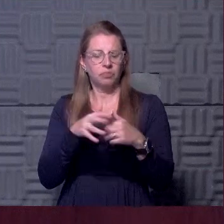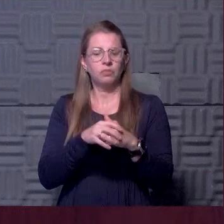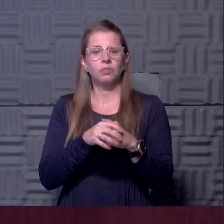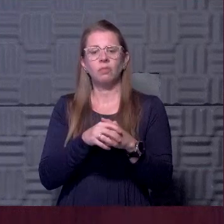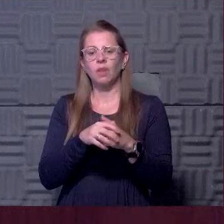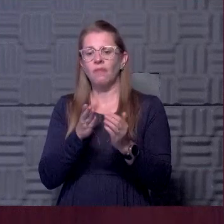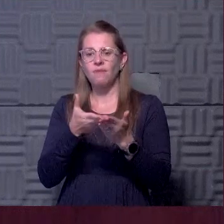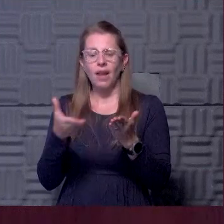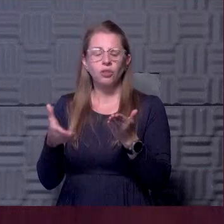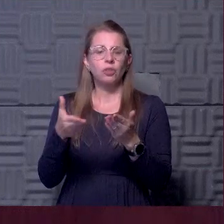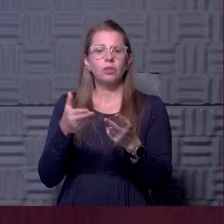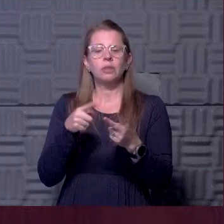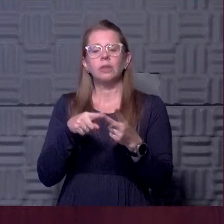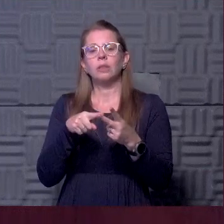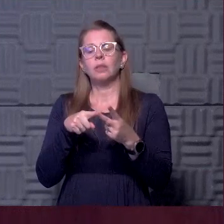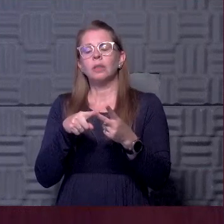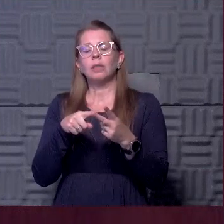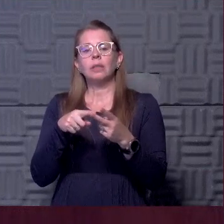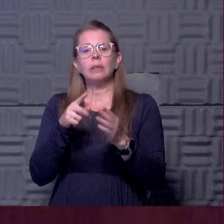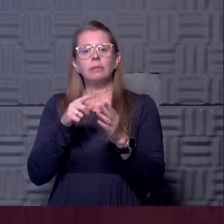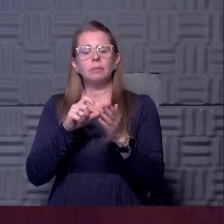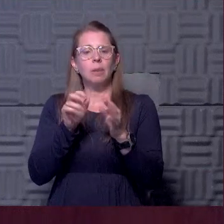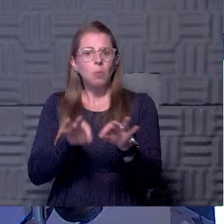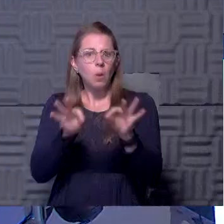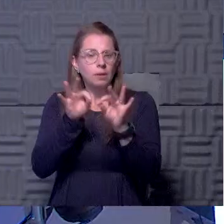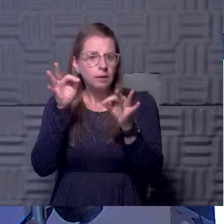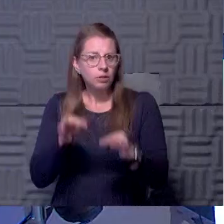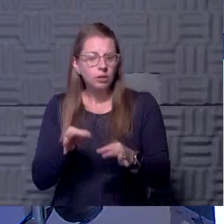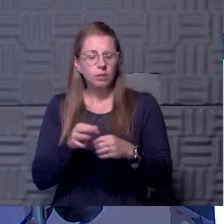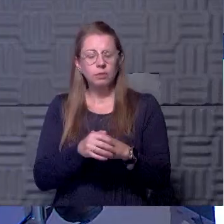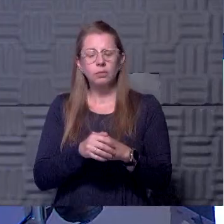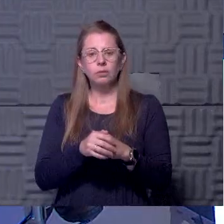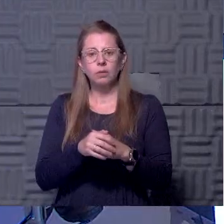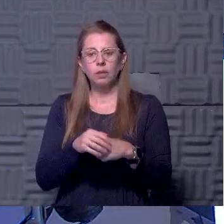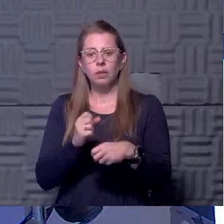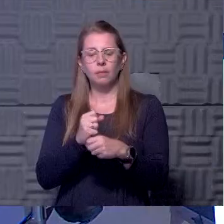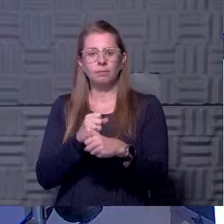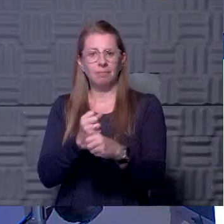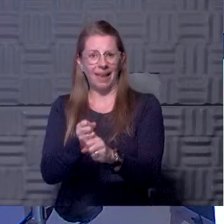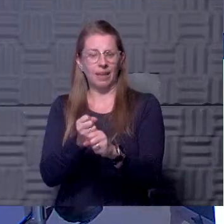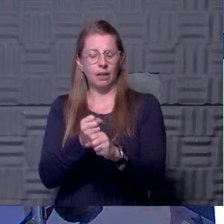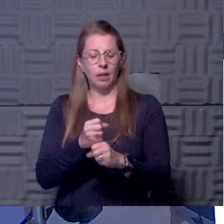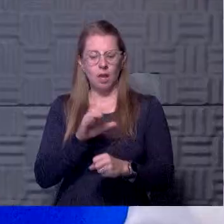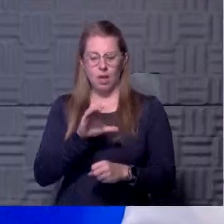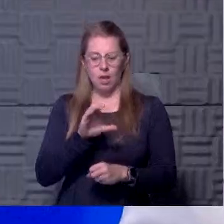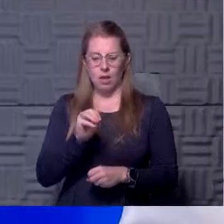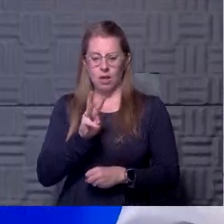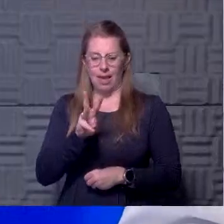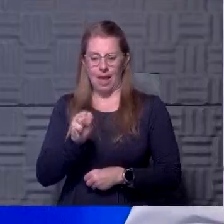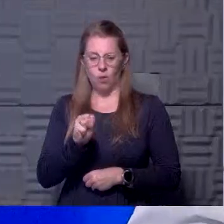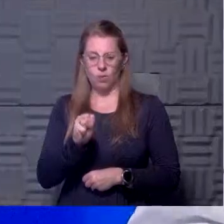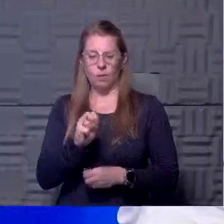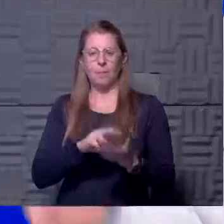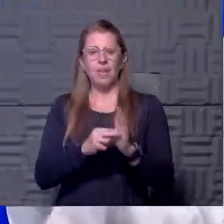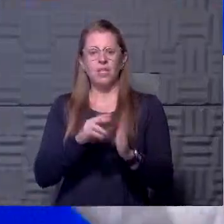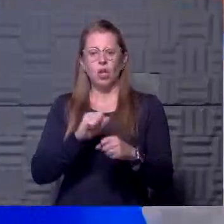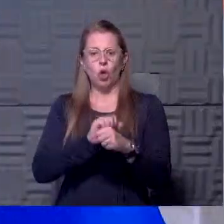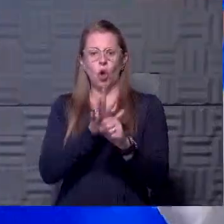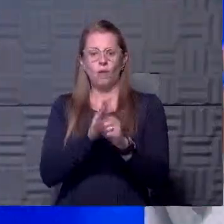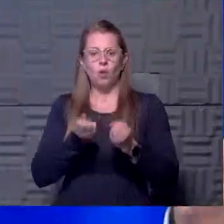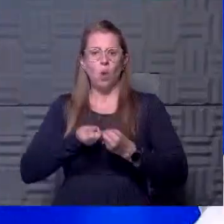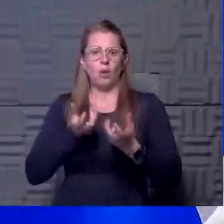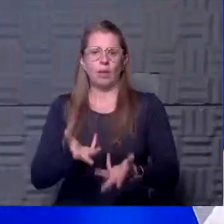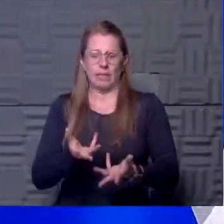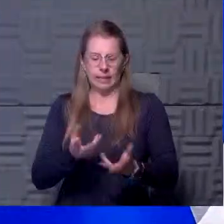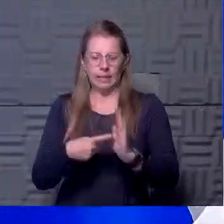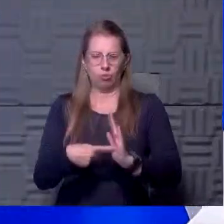decisions that we need to make to help keep the campus and the community safe. And you wonder why we may have cows that's COVID weariness syndrome. those of you who